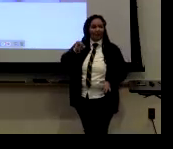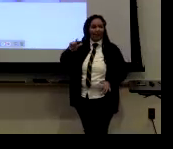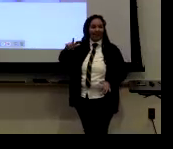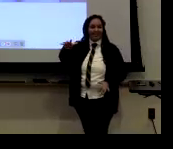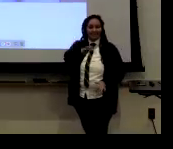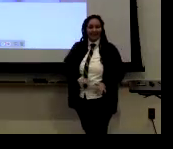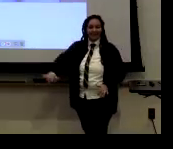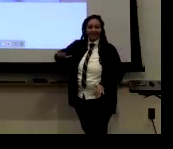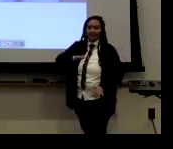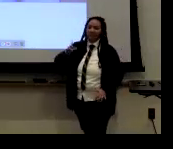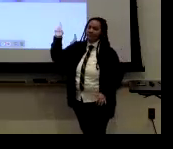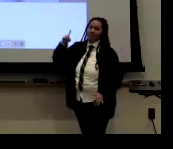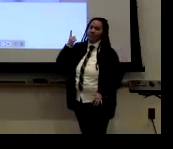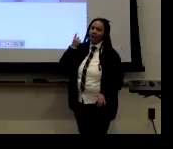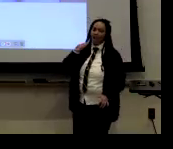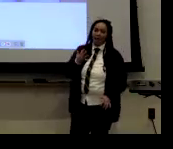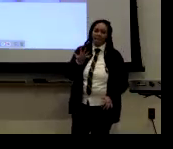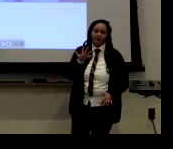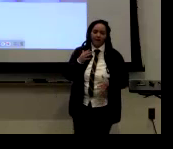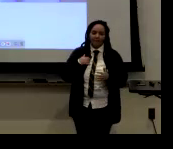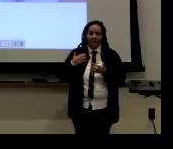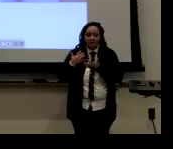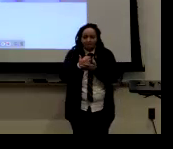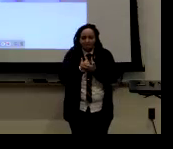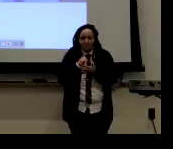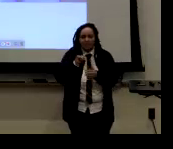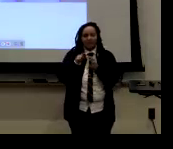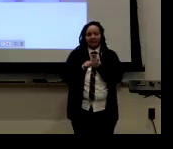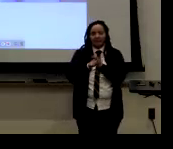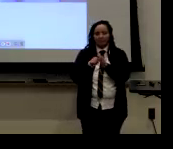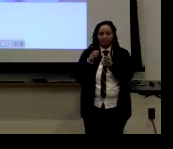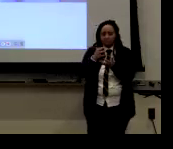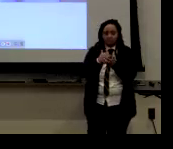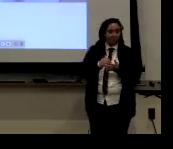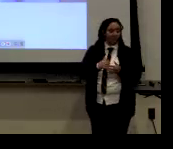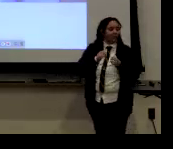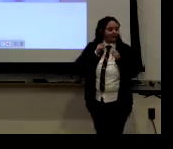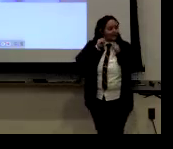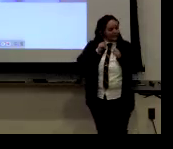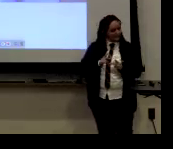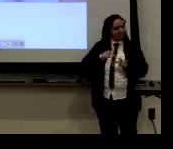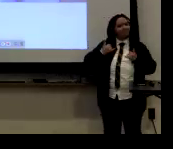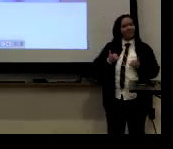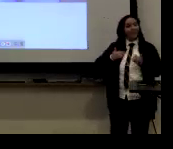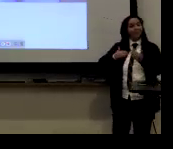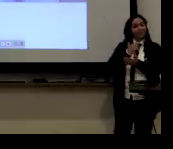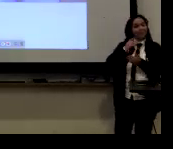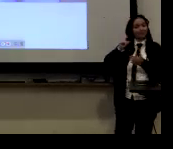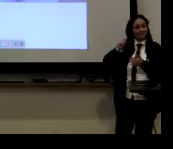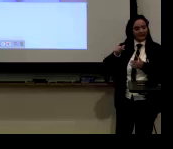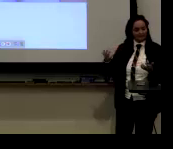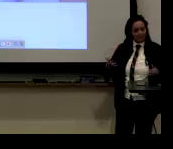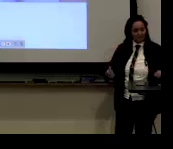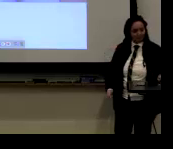So that captures that. They use that space. So that was data that I collected at that time.